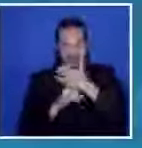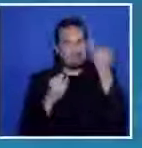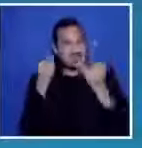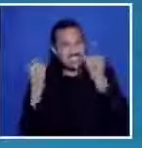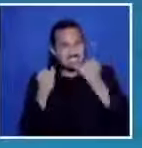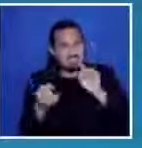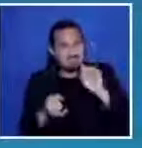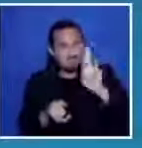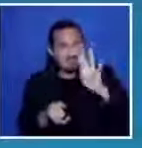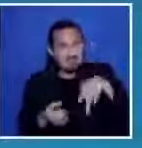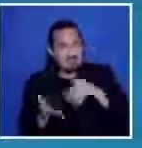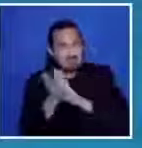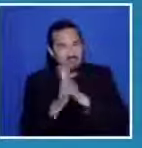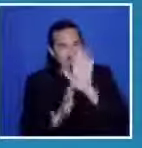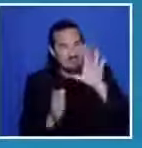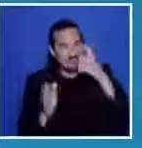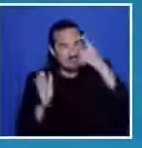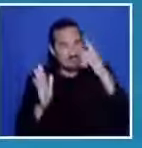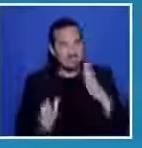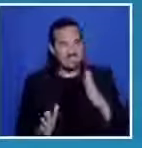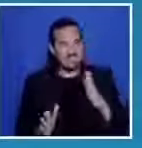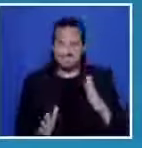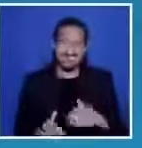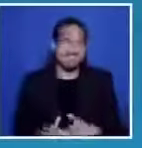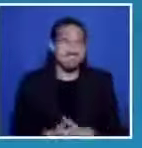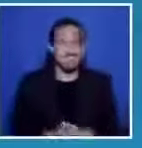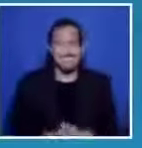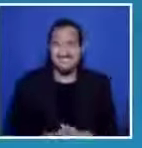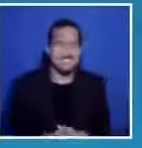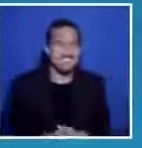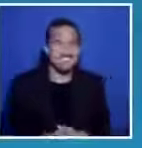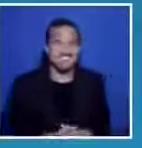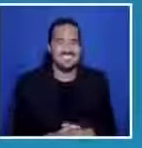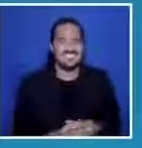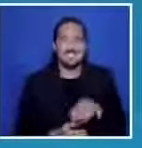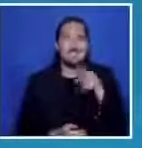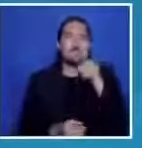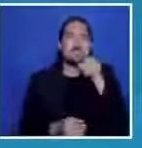You can't let that happen